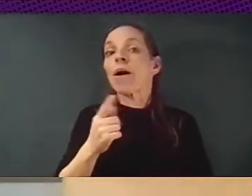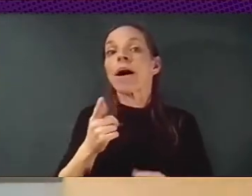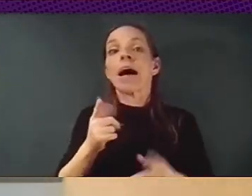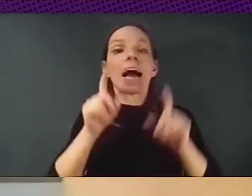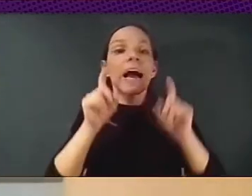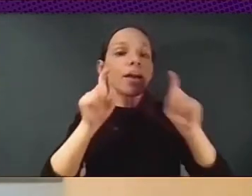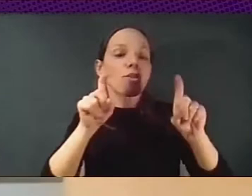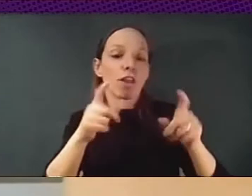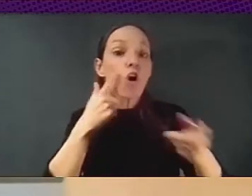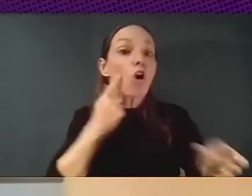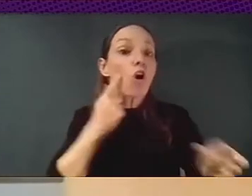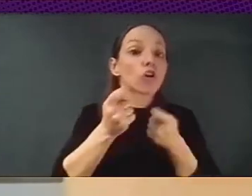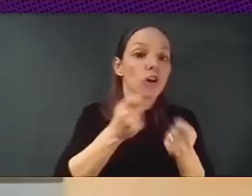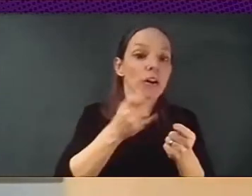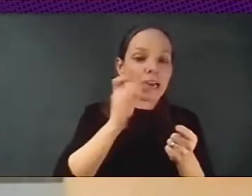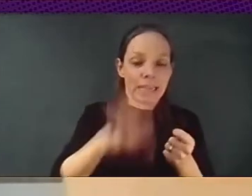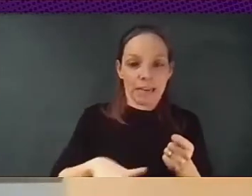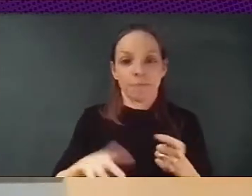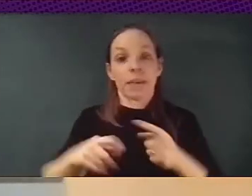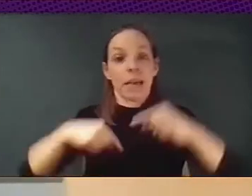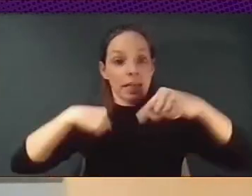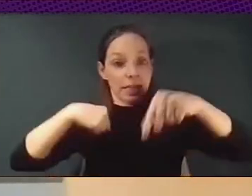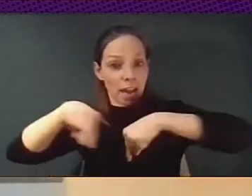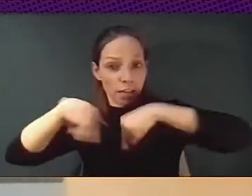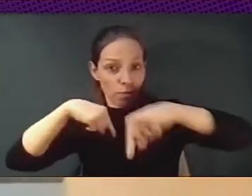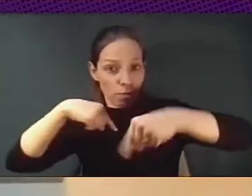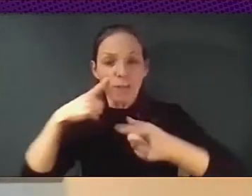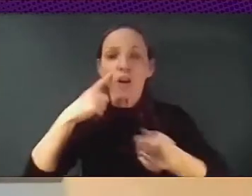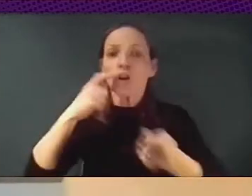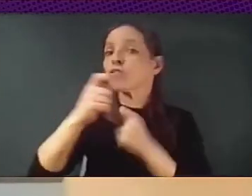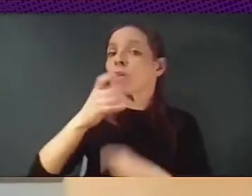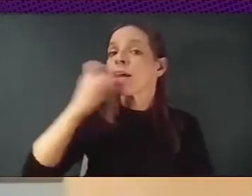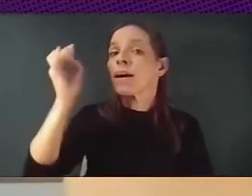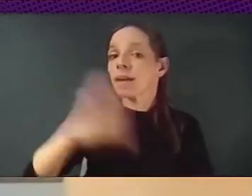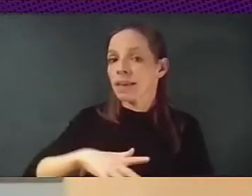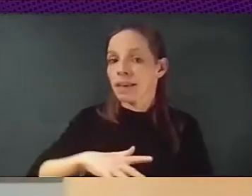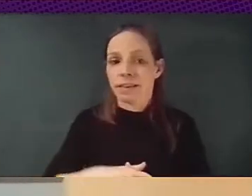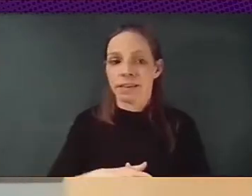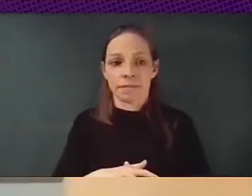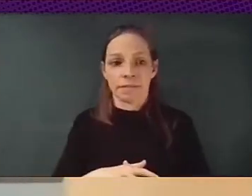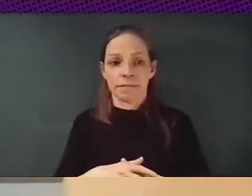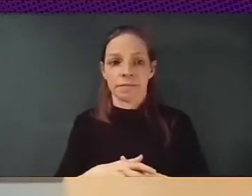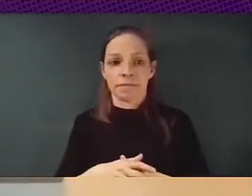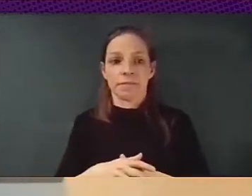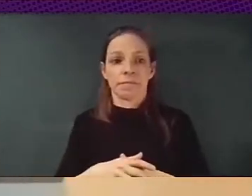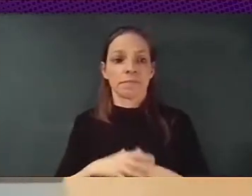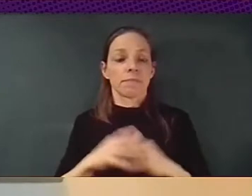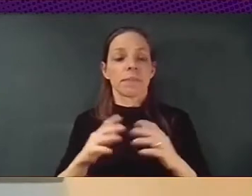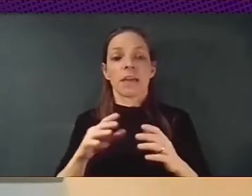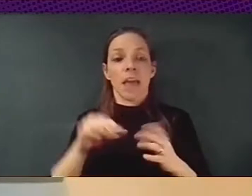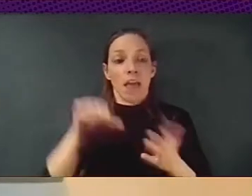transportation, the mobility of our cities, our cities themselves. I mean, this is changing the way government operates.